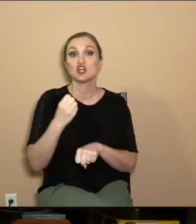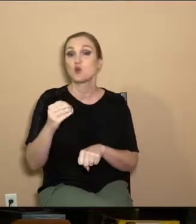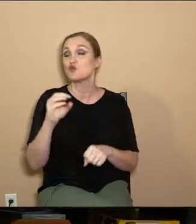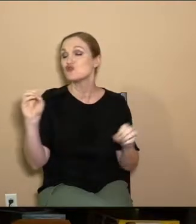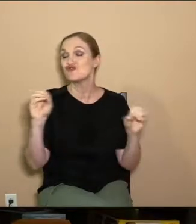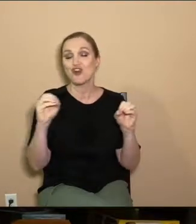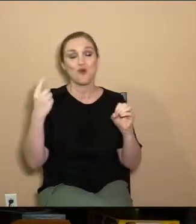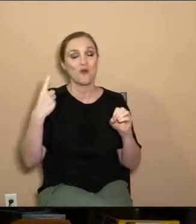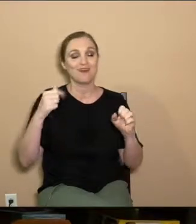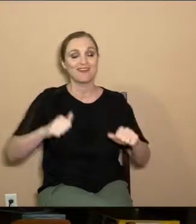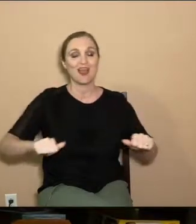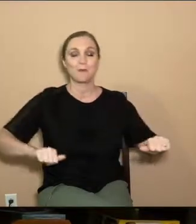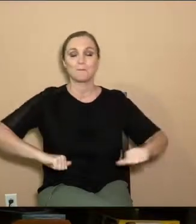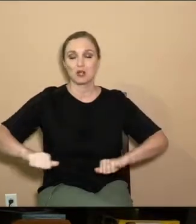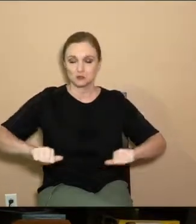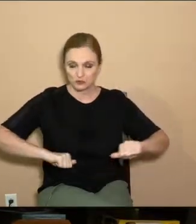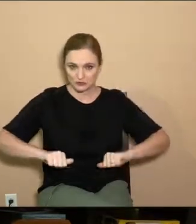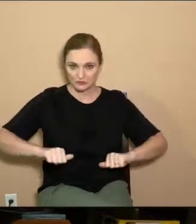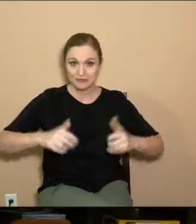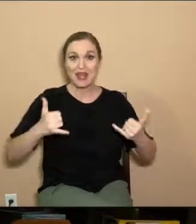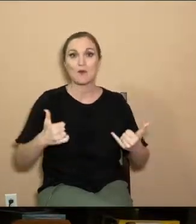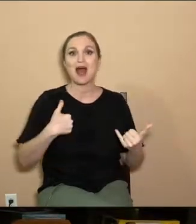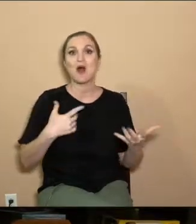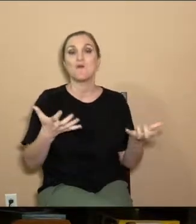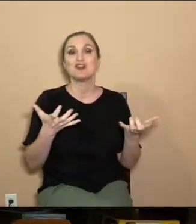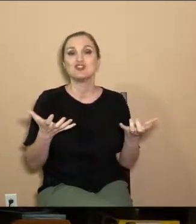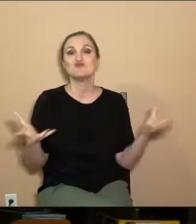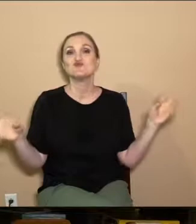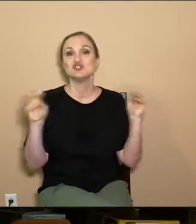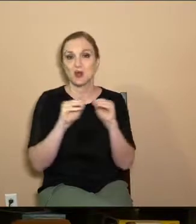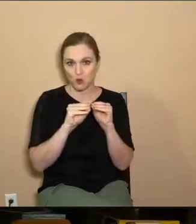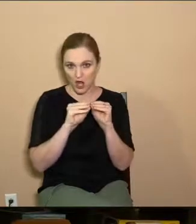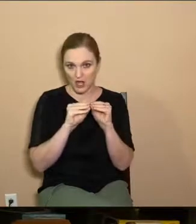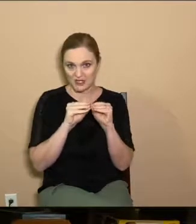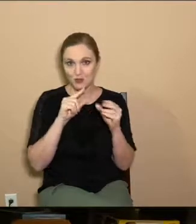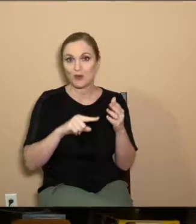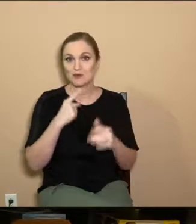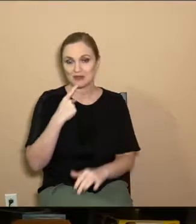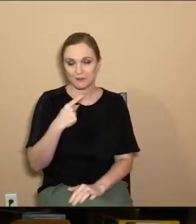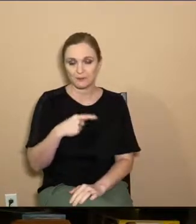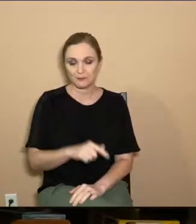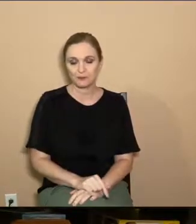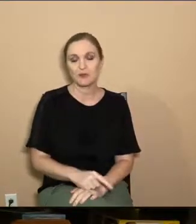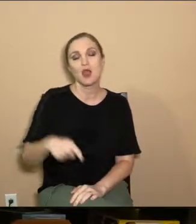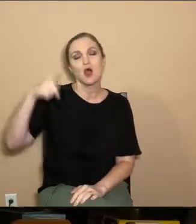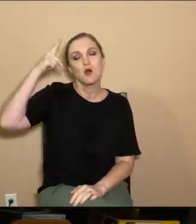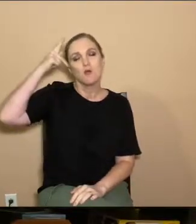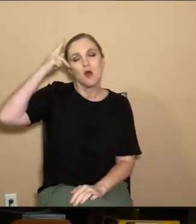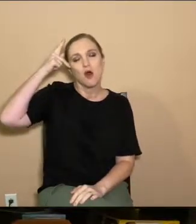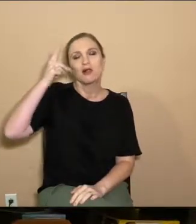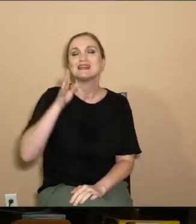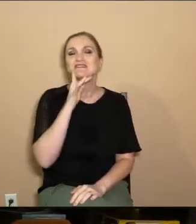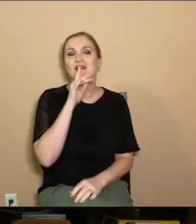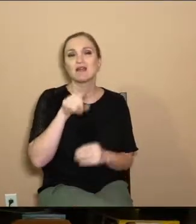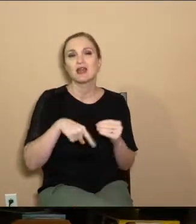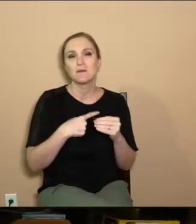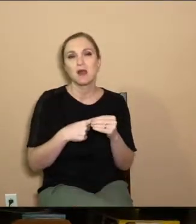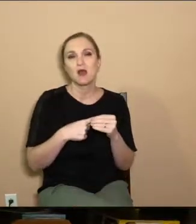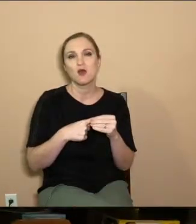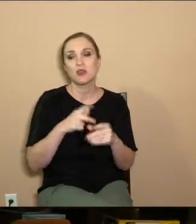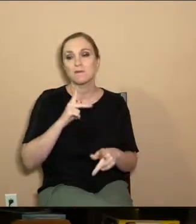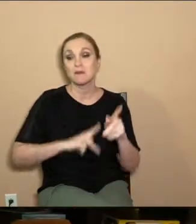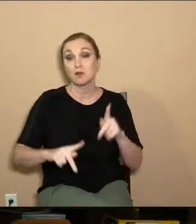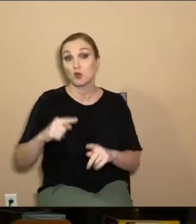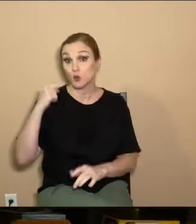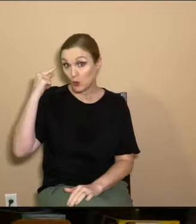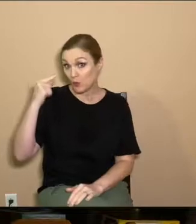may boast. Now, I want to try to summarize what Paul is saying in his teachings. Paul is talking about those who